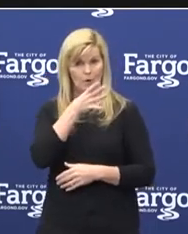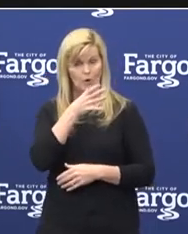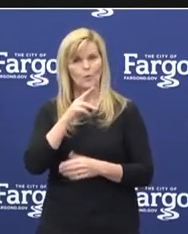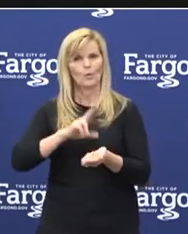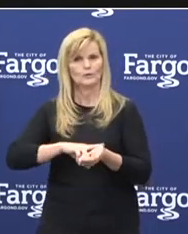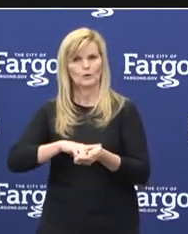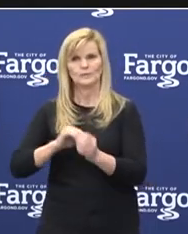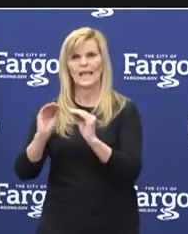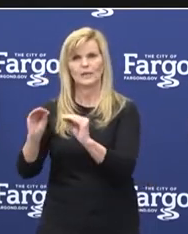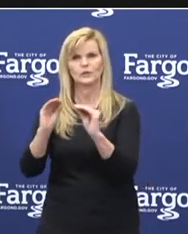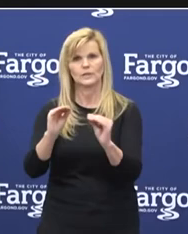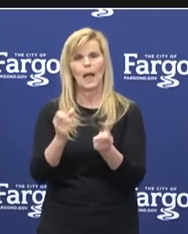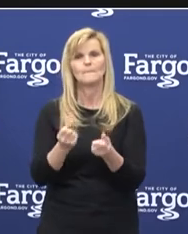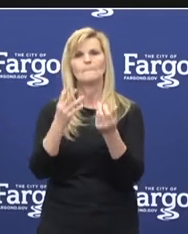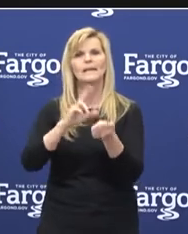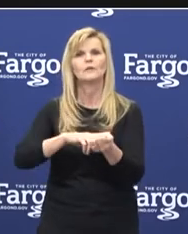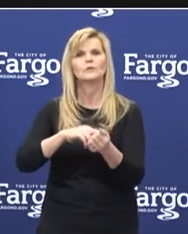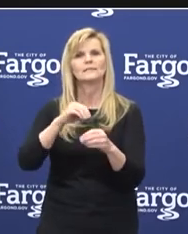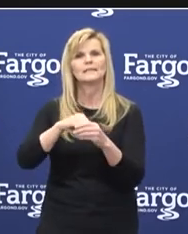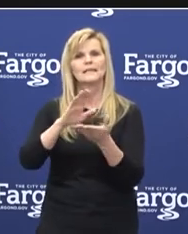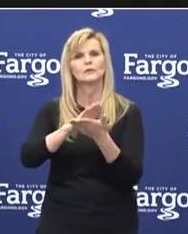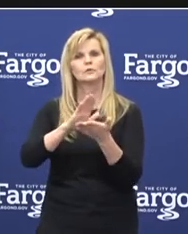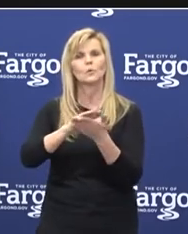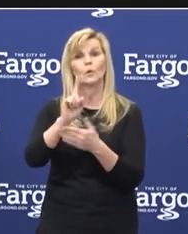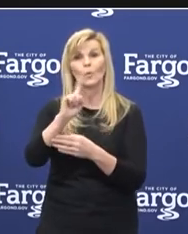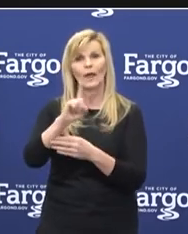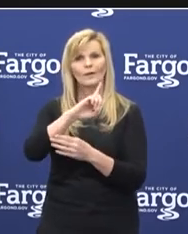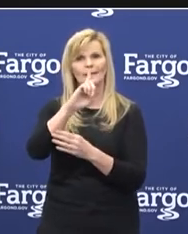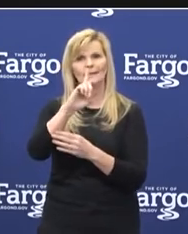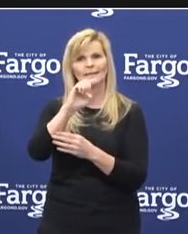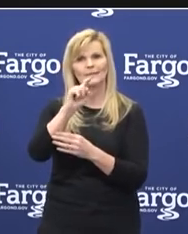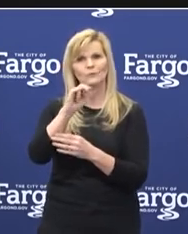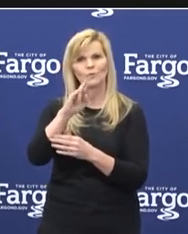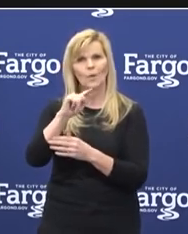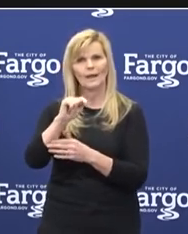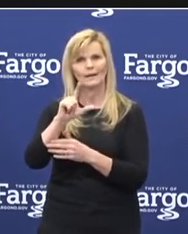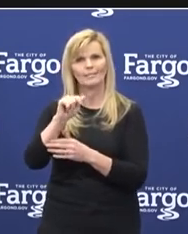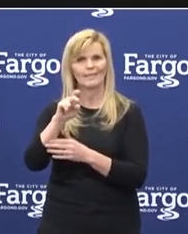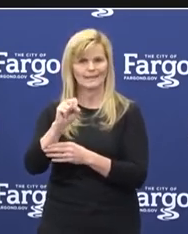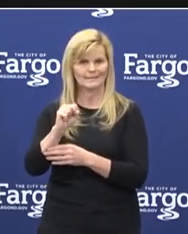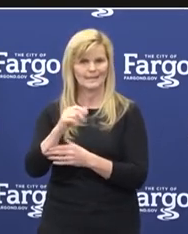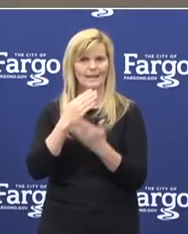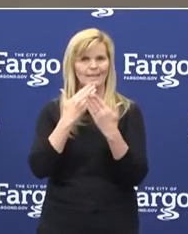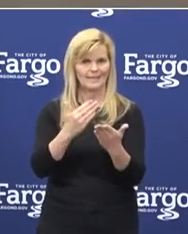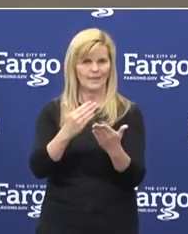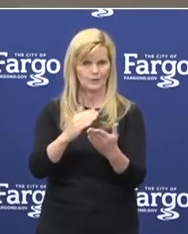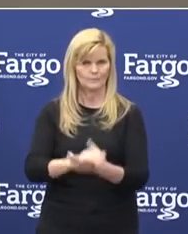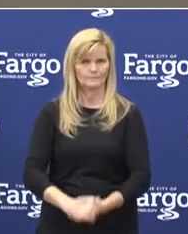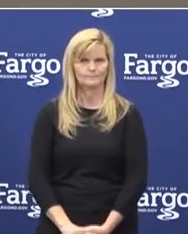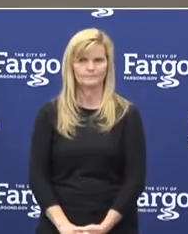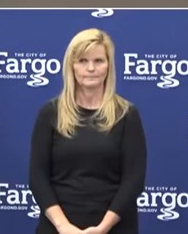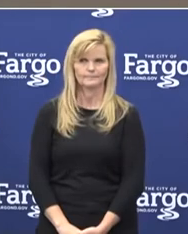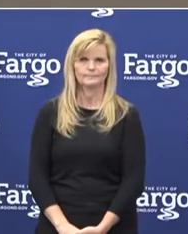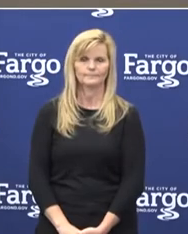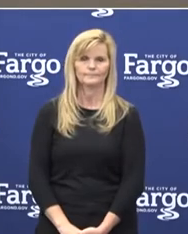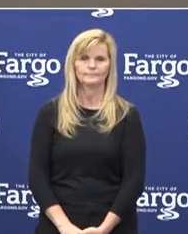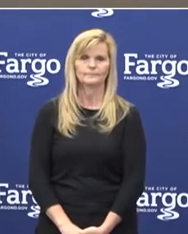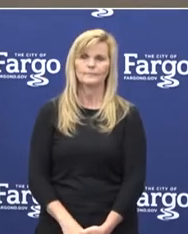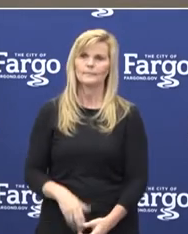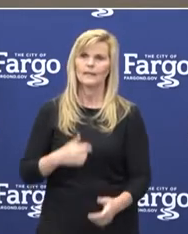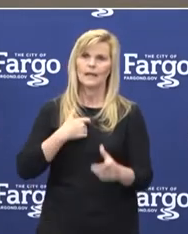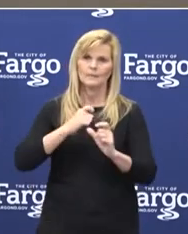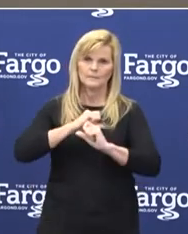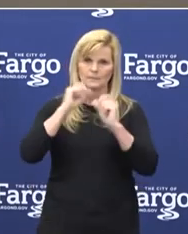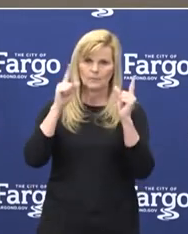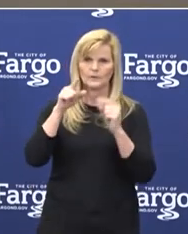many nurses in the school in Detroit Lakes. Thank you, Mayor Mahoney and all here. Thank you, Jim. I'm just surprised you and